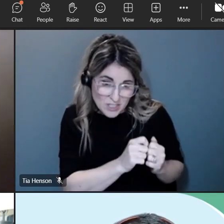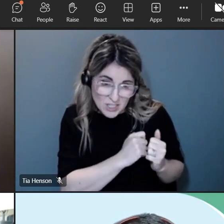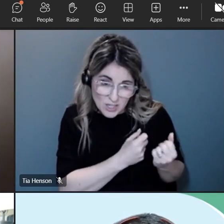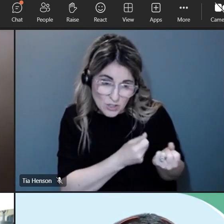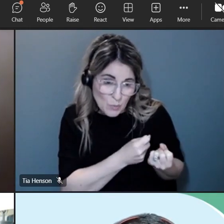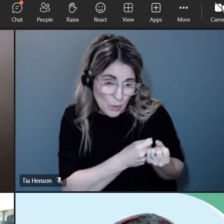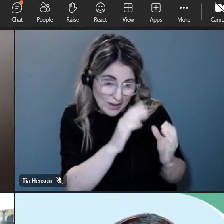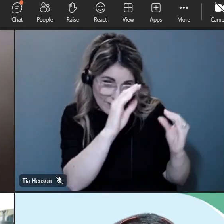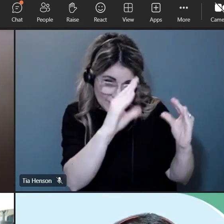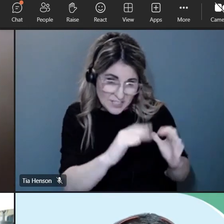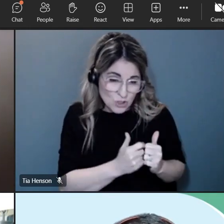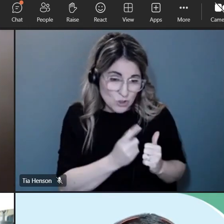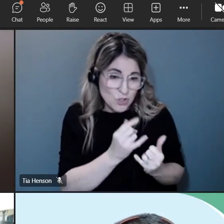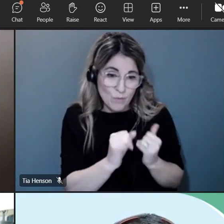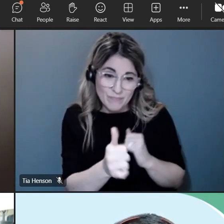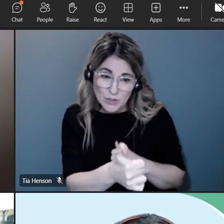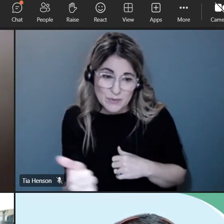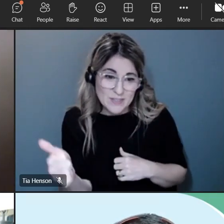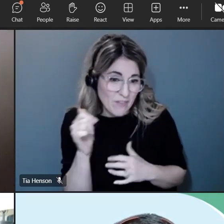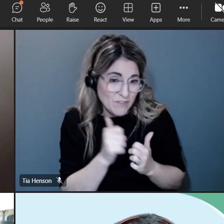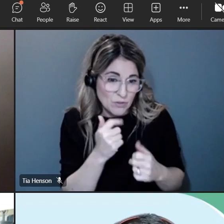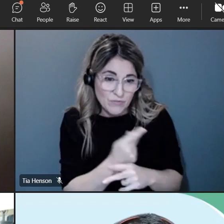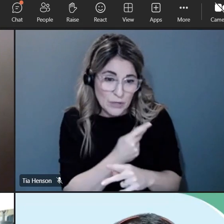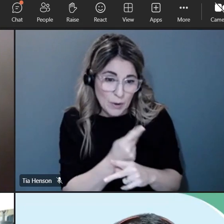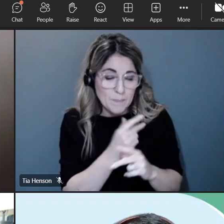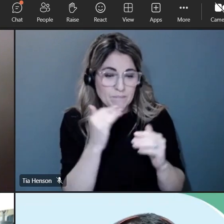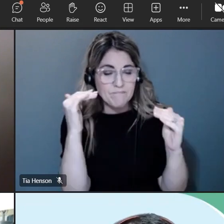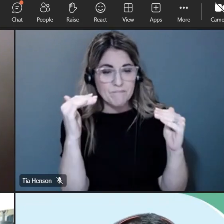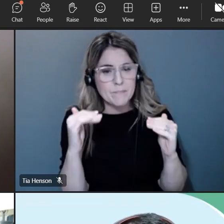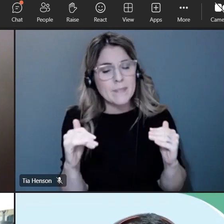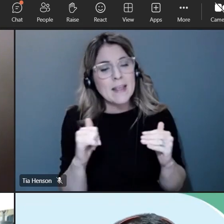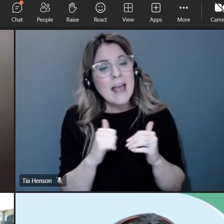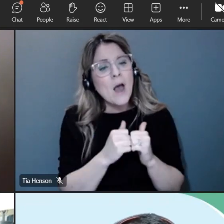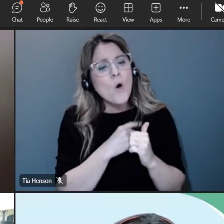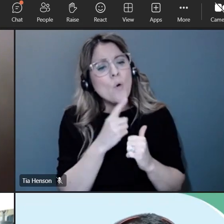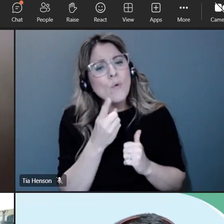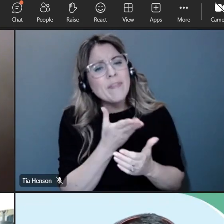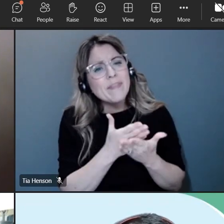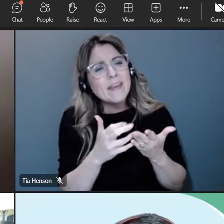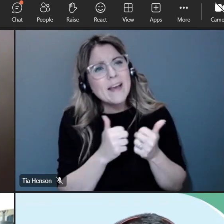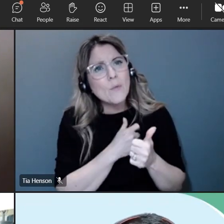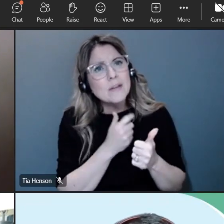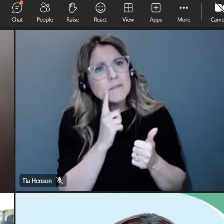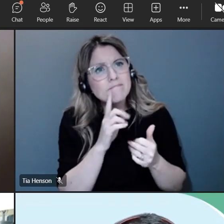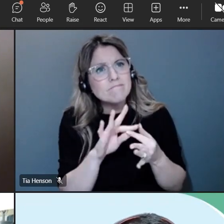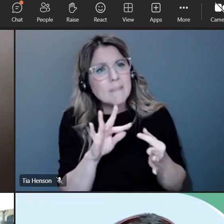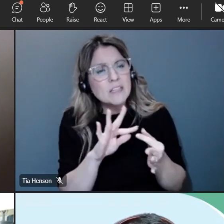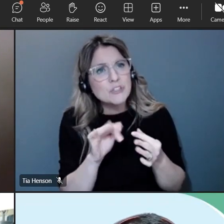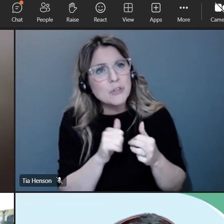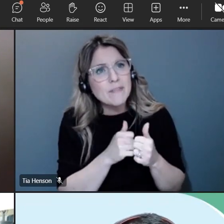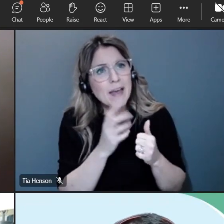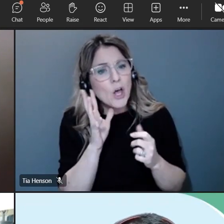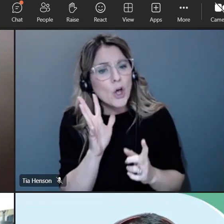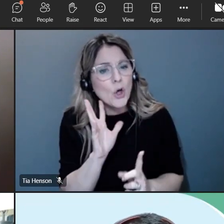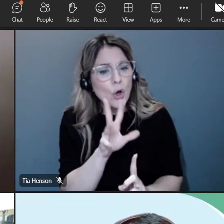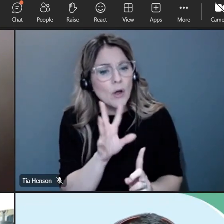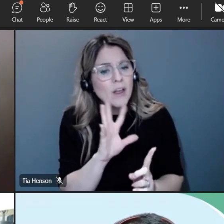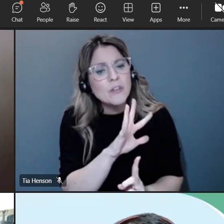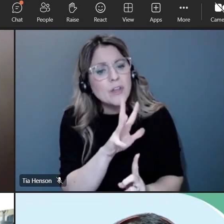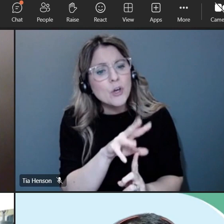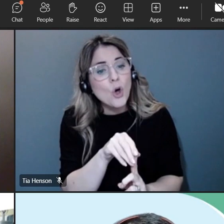to be the focus of the legislature is sort of i would call them sort of cultural issues um related to